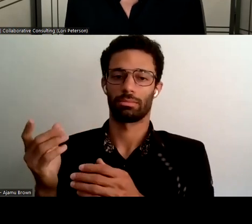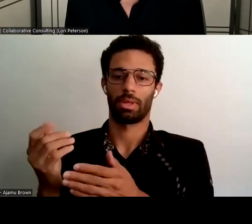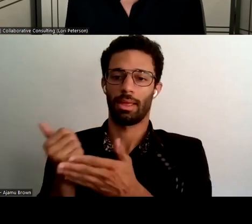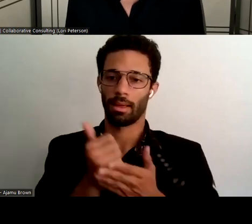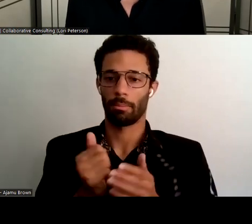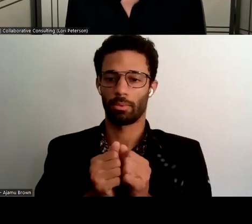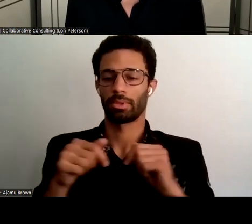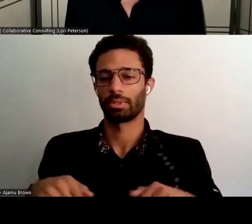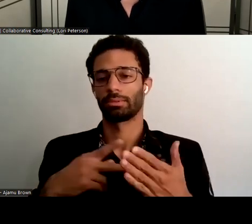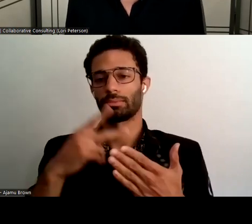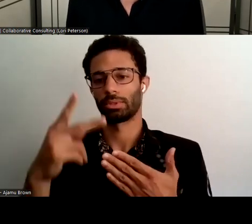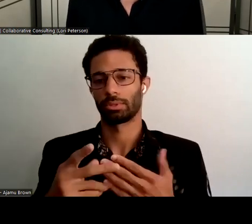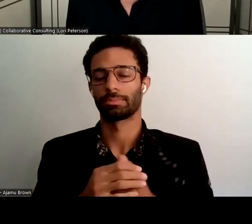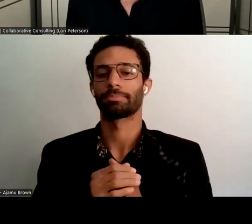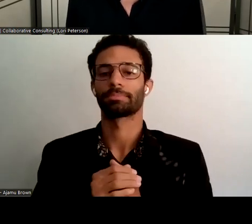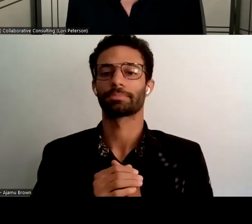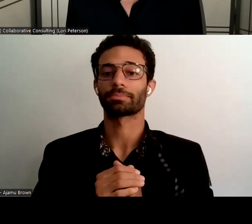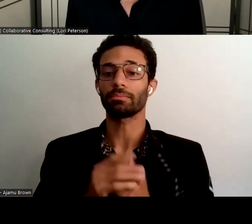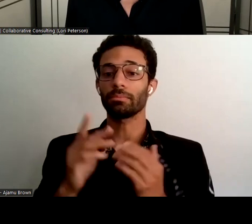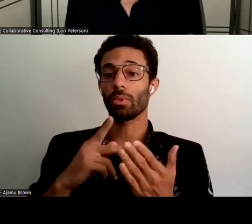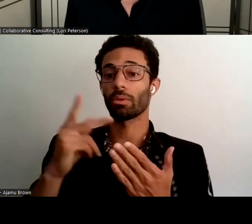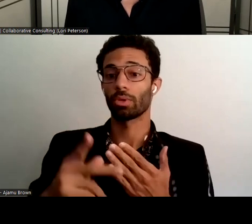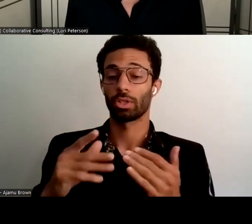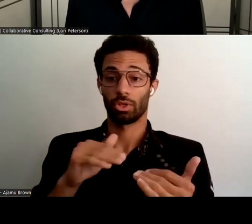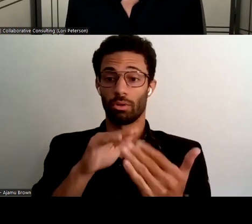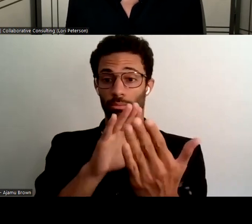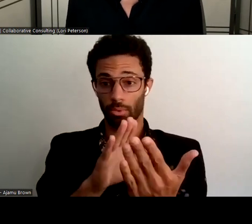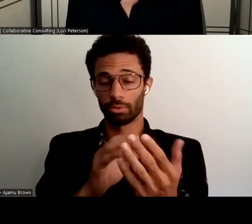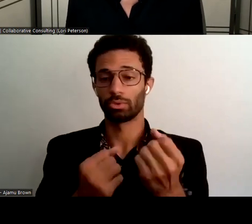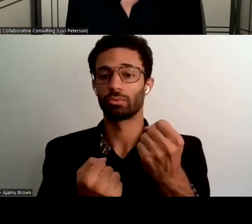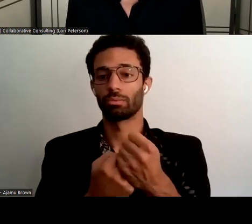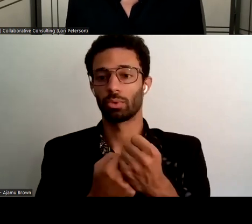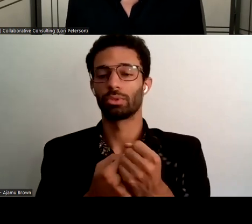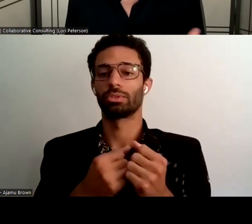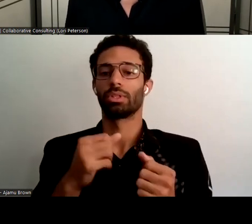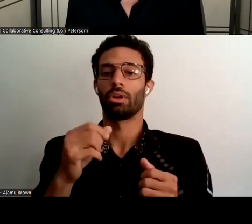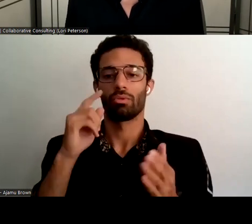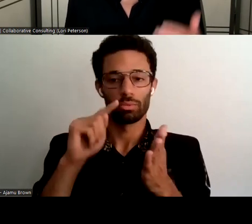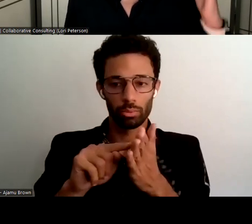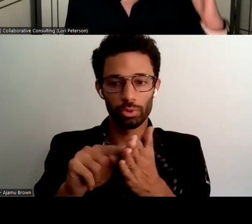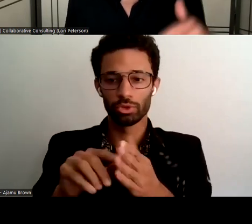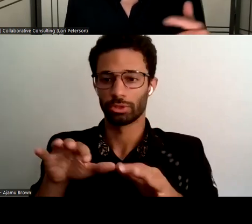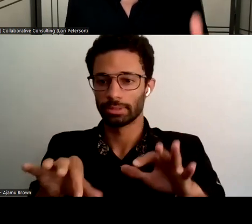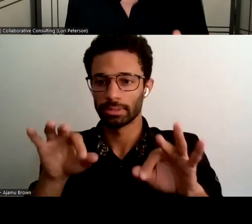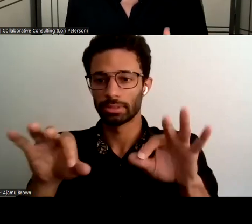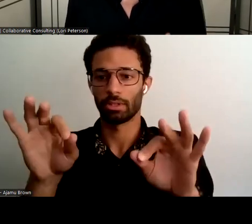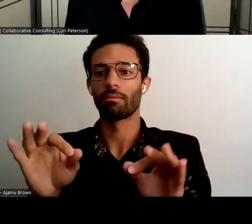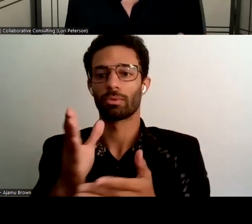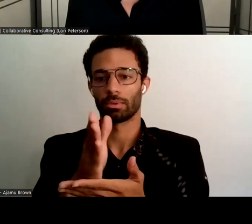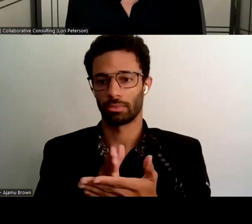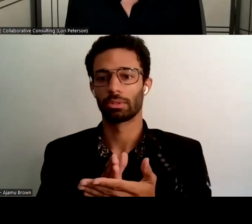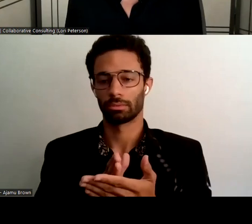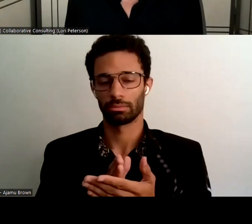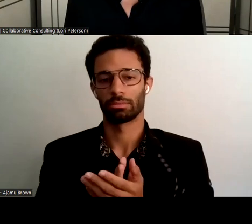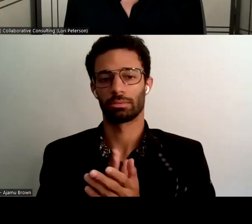approach also supports a really robust research and discovery phase which you're going to hear me point out in the next